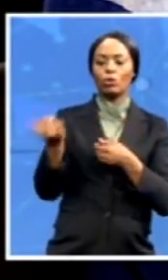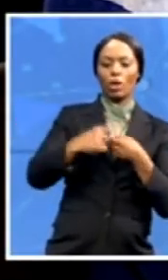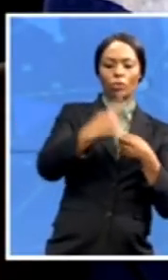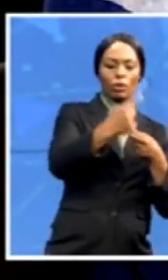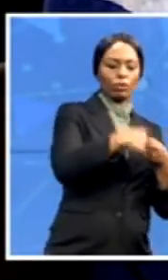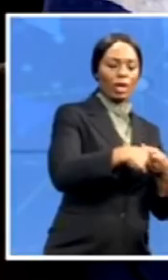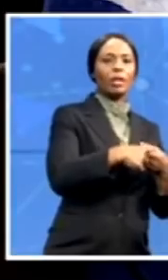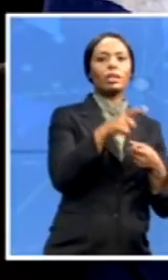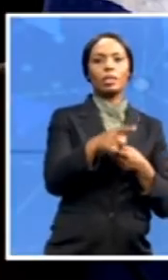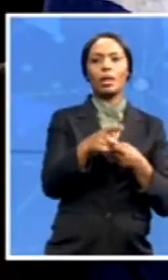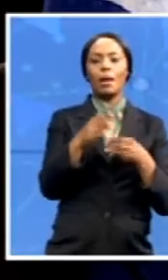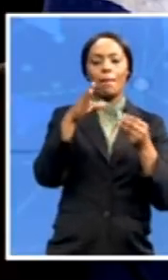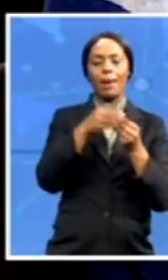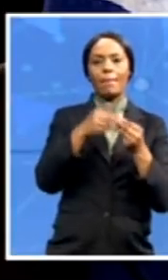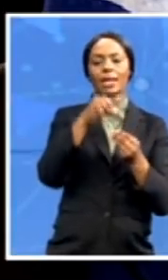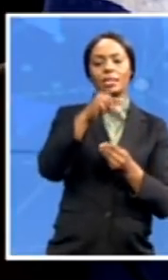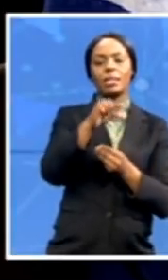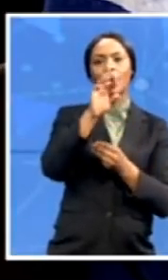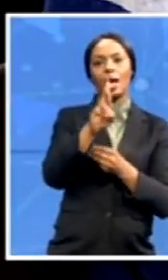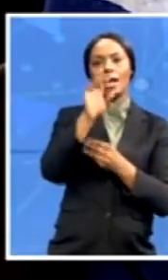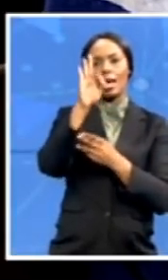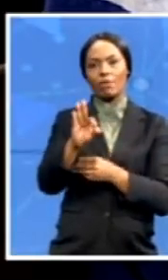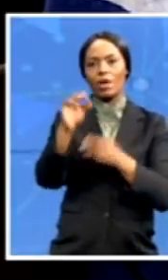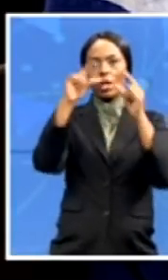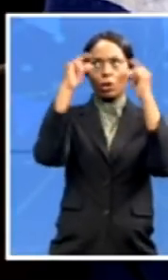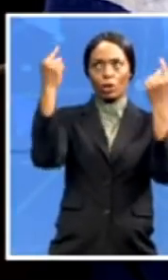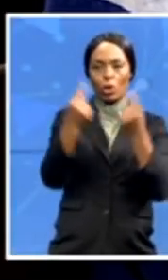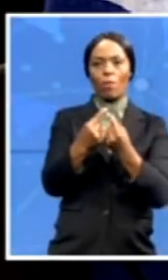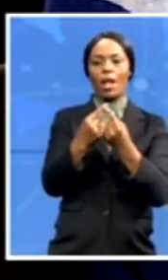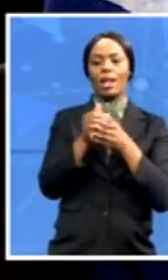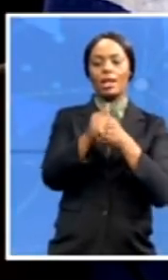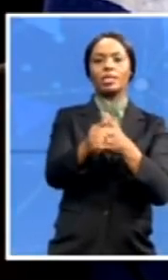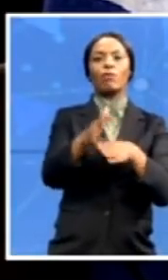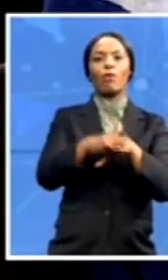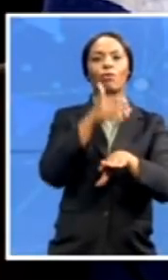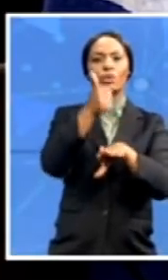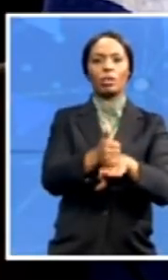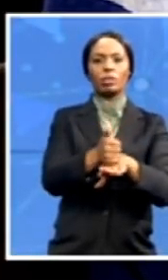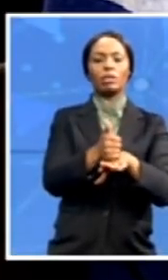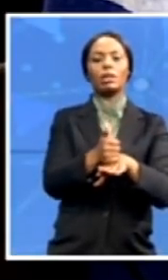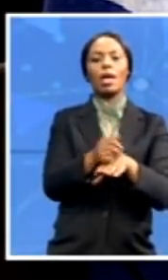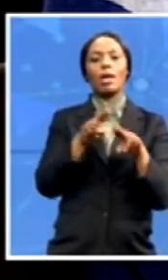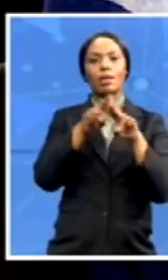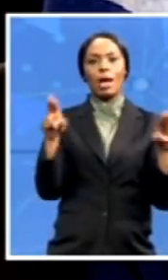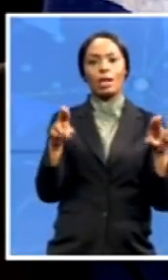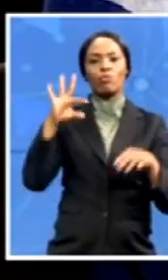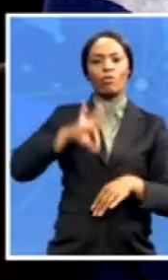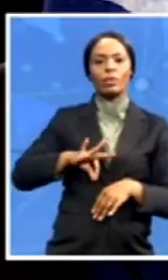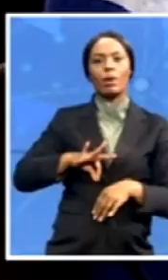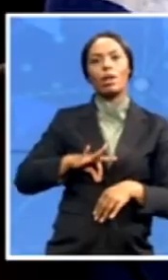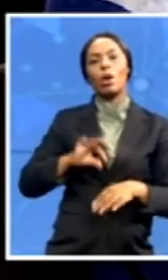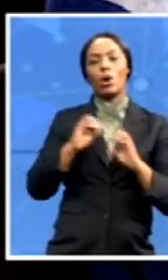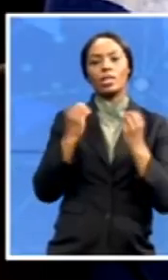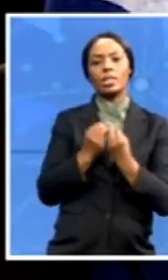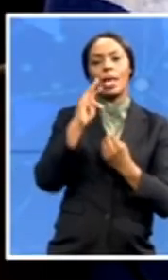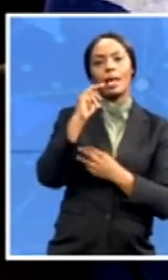the Global Leadership Foundation, a non-profit organization that discreetly assists national